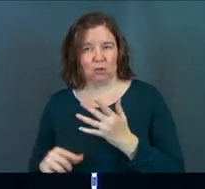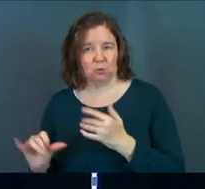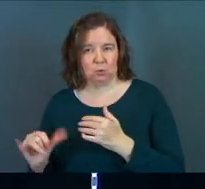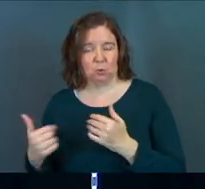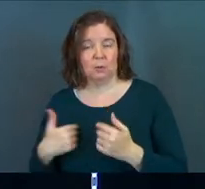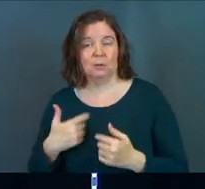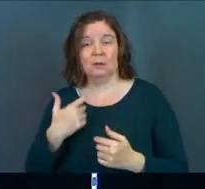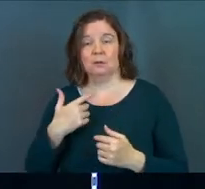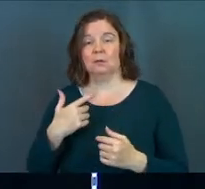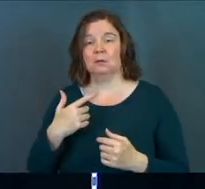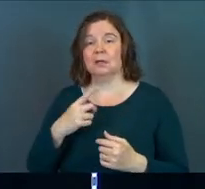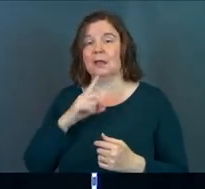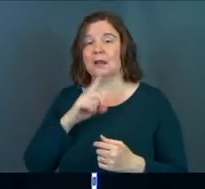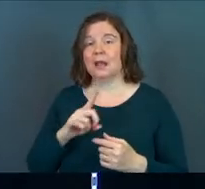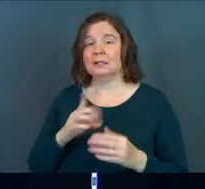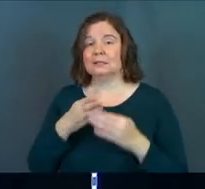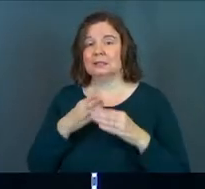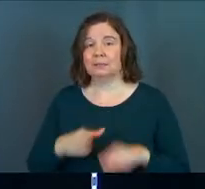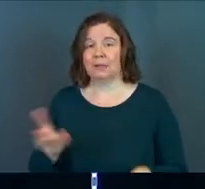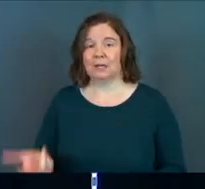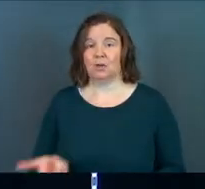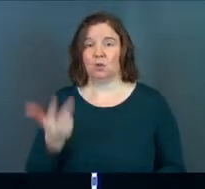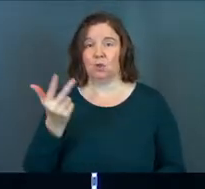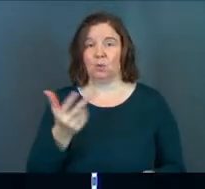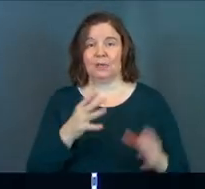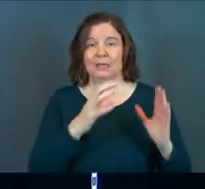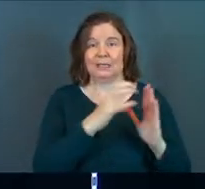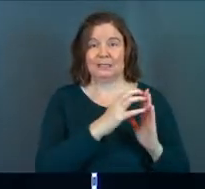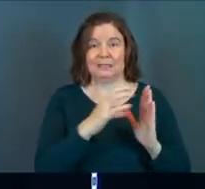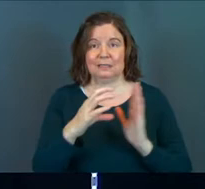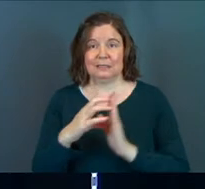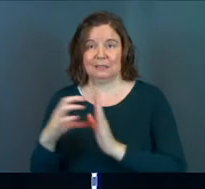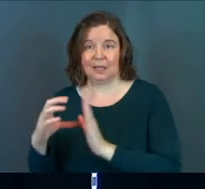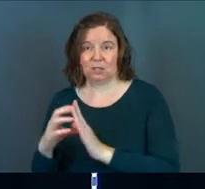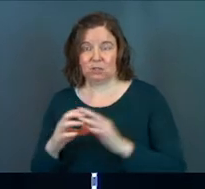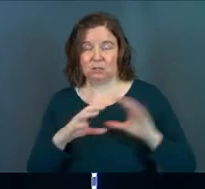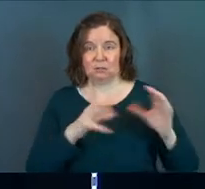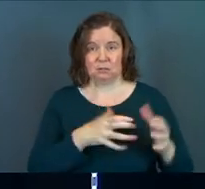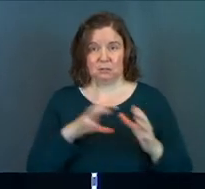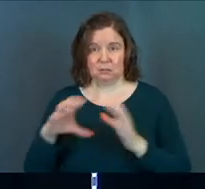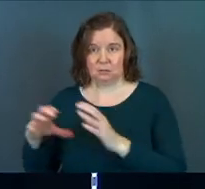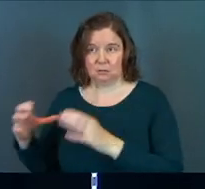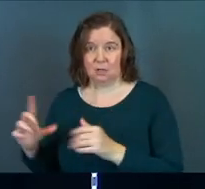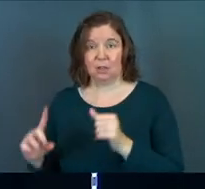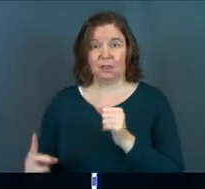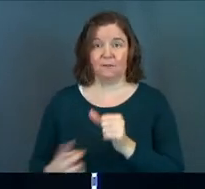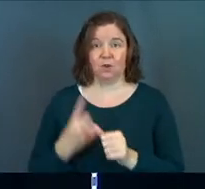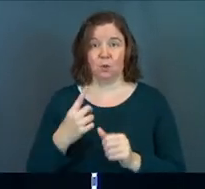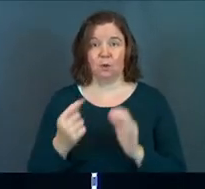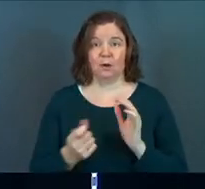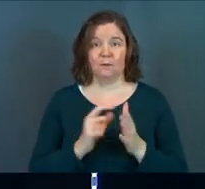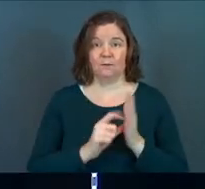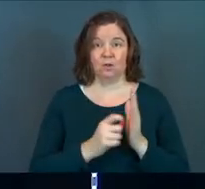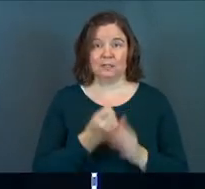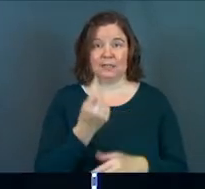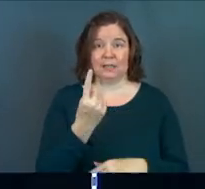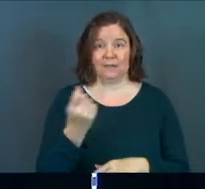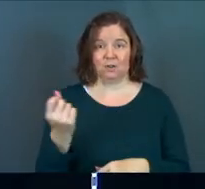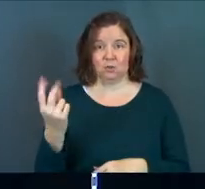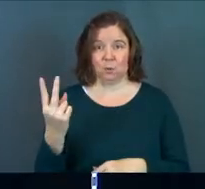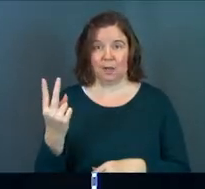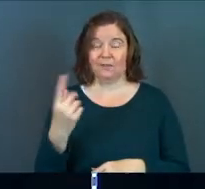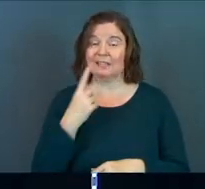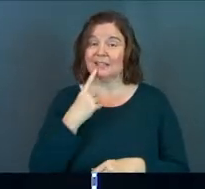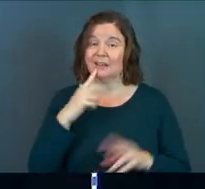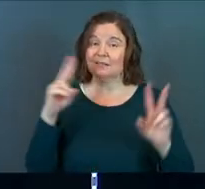passage that we just read, it's actually split up into three sections, okay? Three different sections. The first one, verses 11 and 12, is titled,